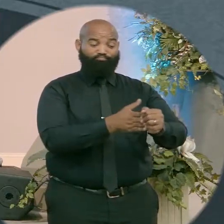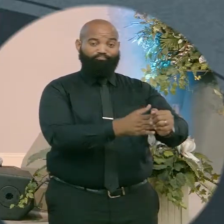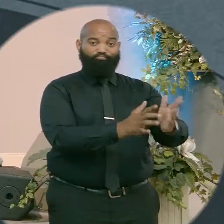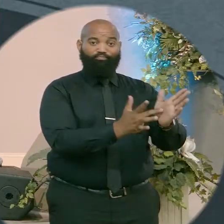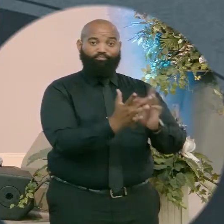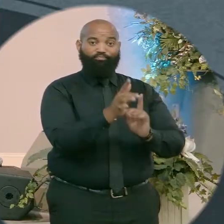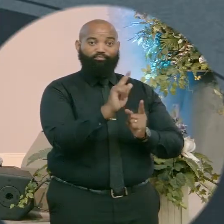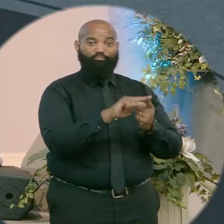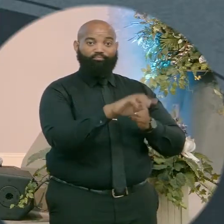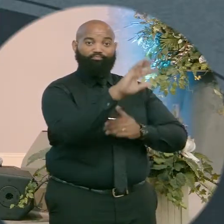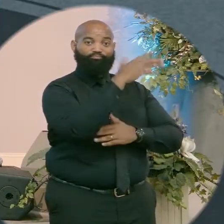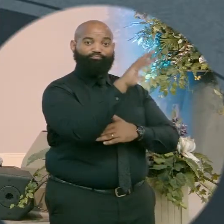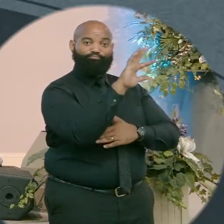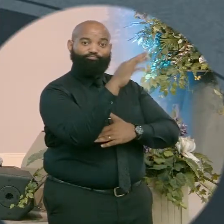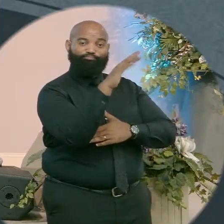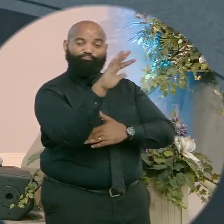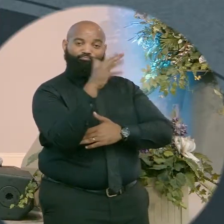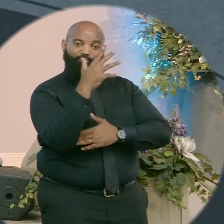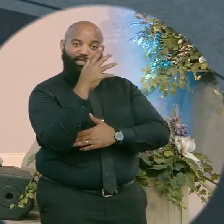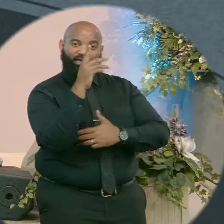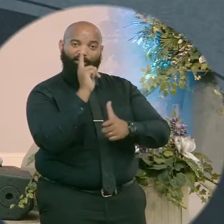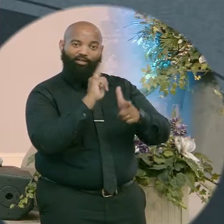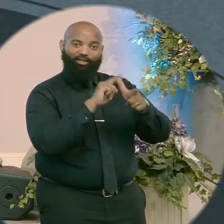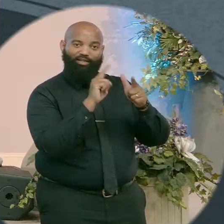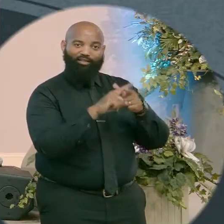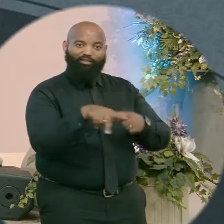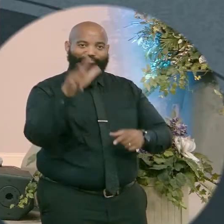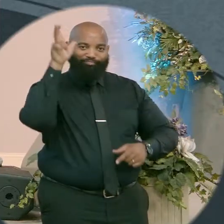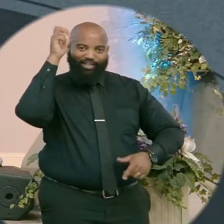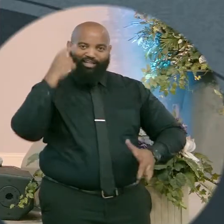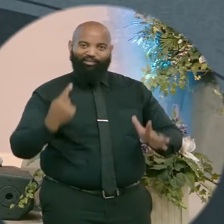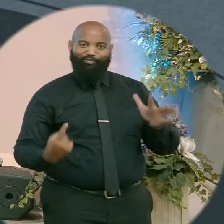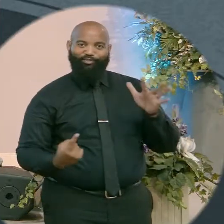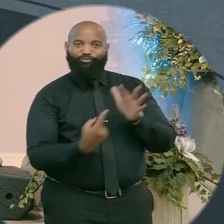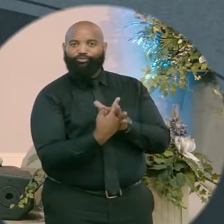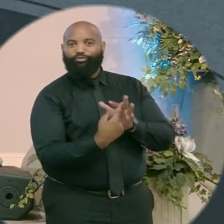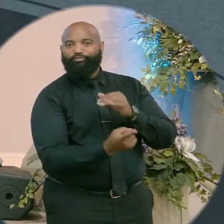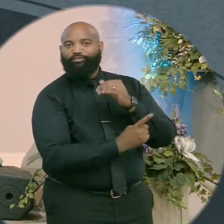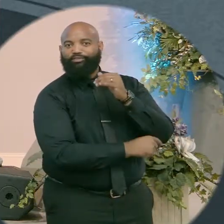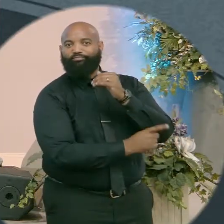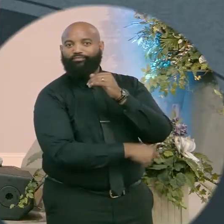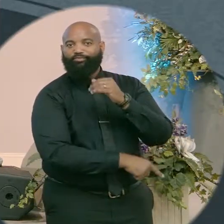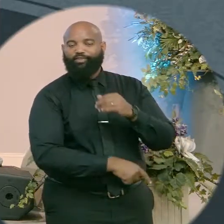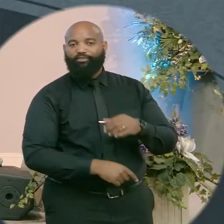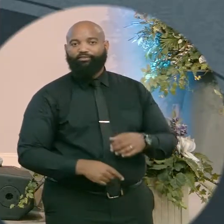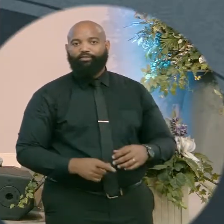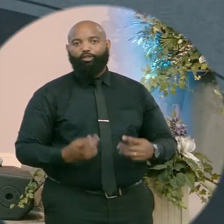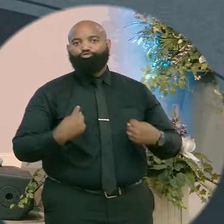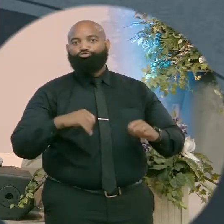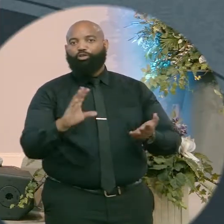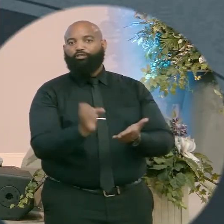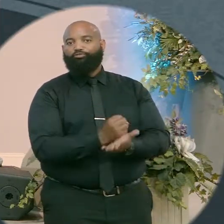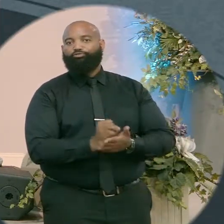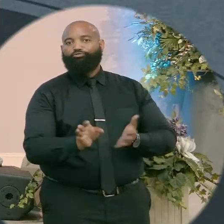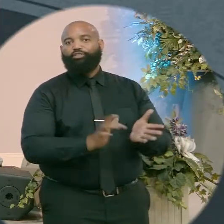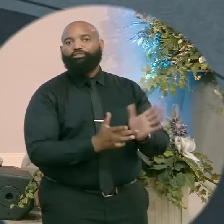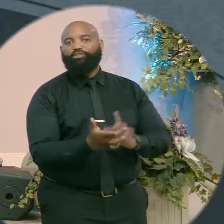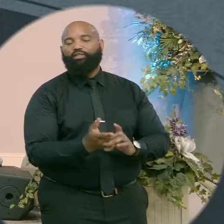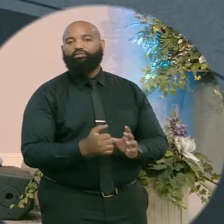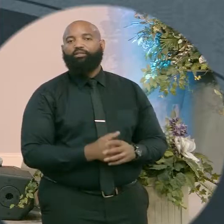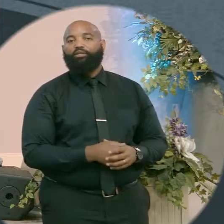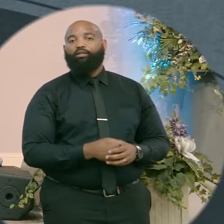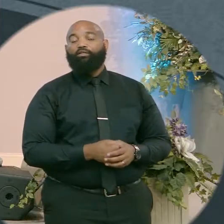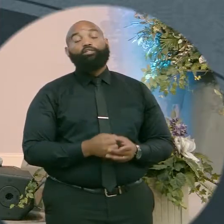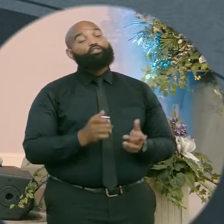enemy literally shows up. What I want us to realize here is that Jesus yielded to the